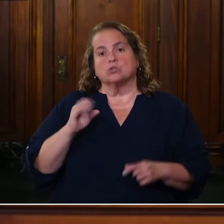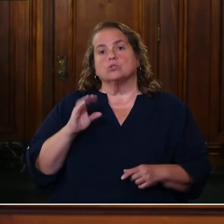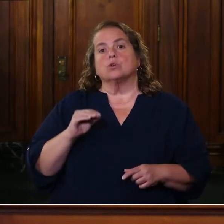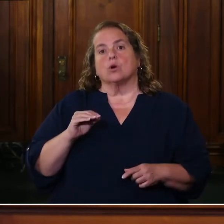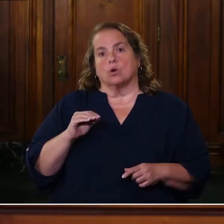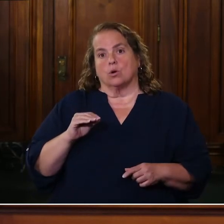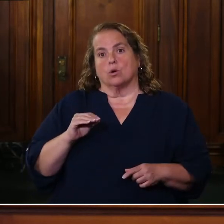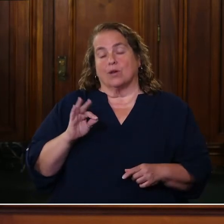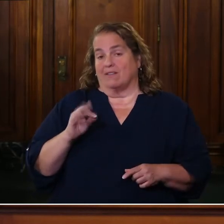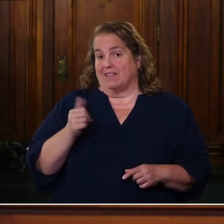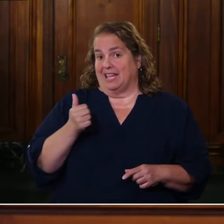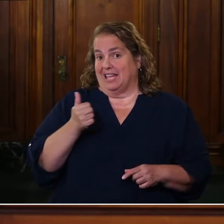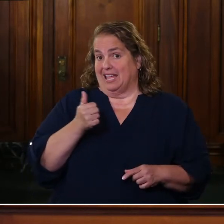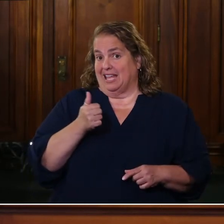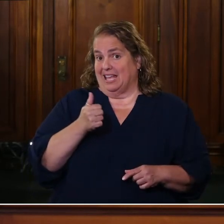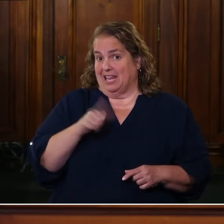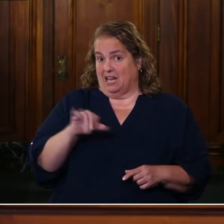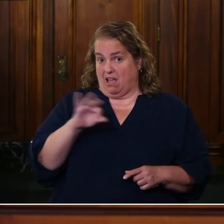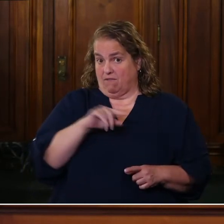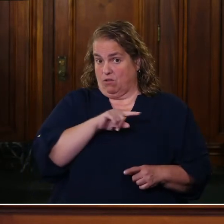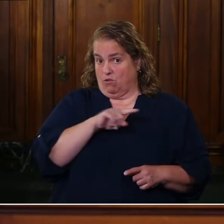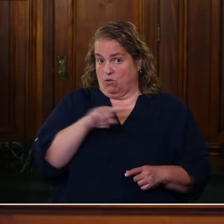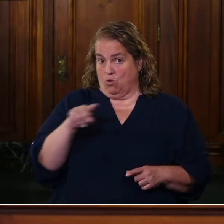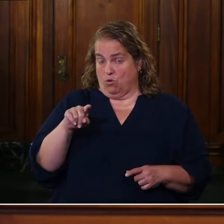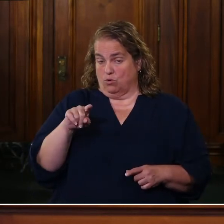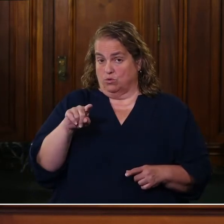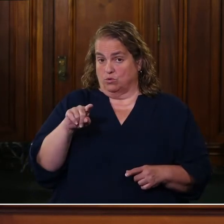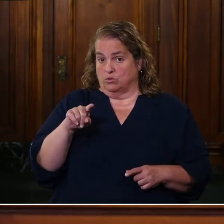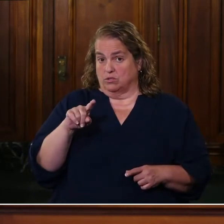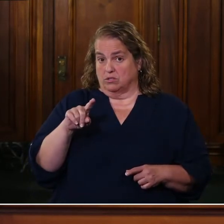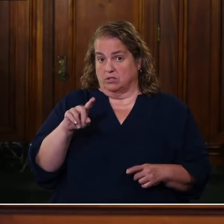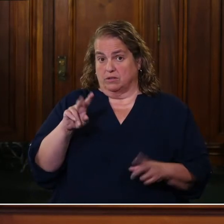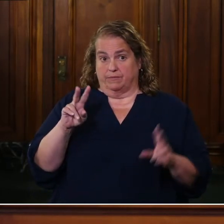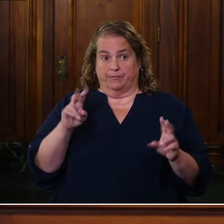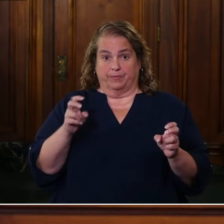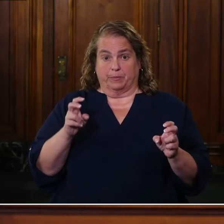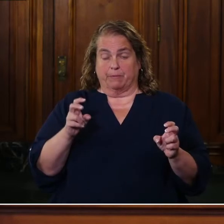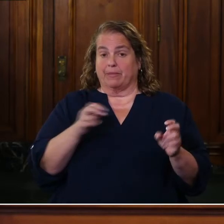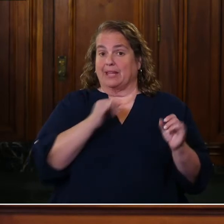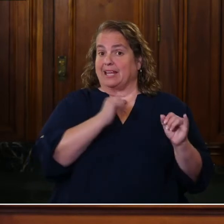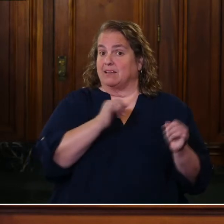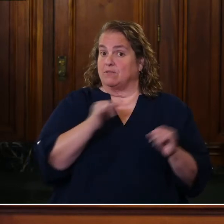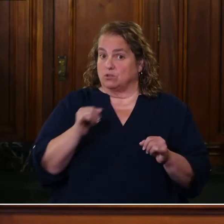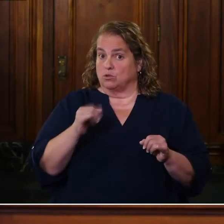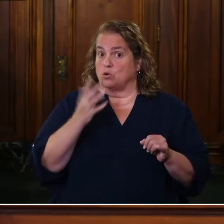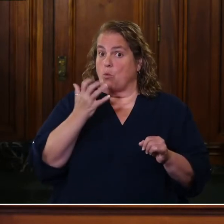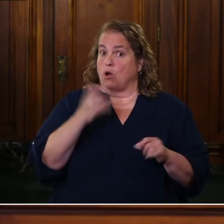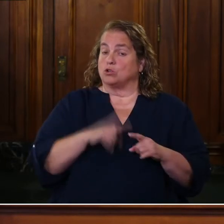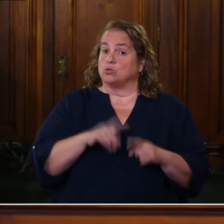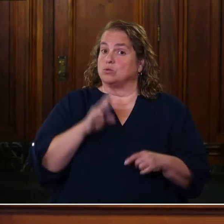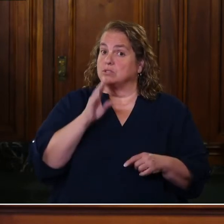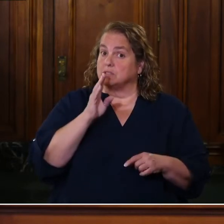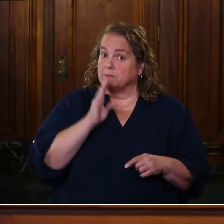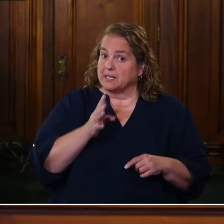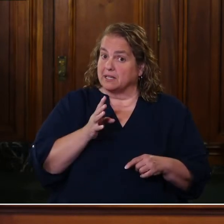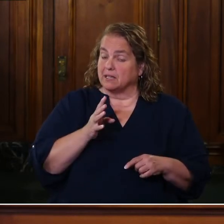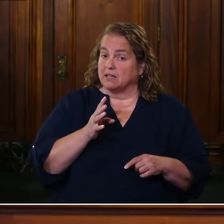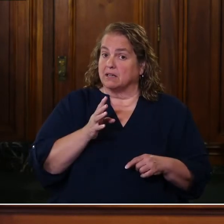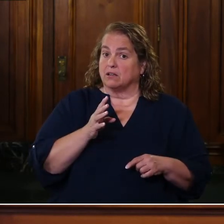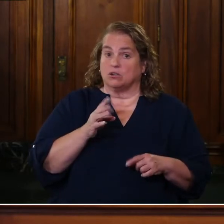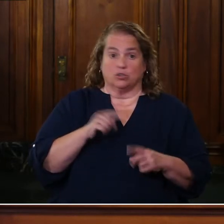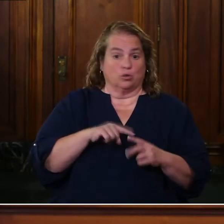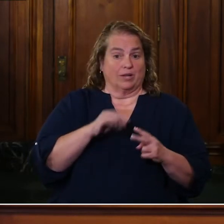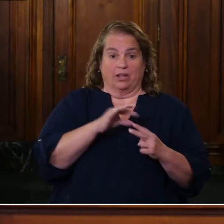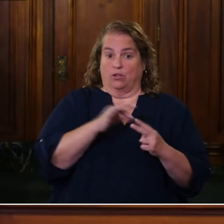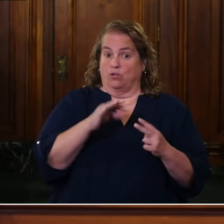if any of those individuals I would think want to speak either to